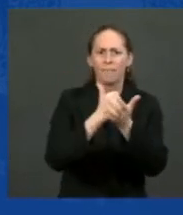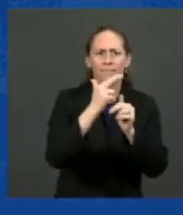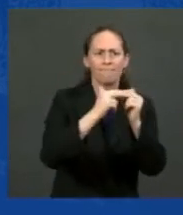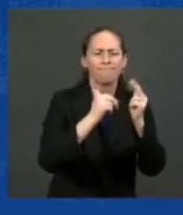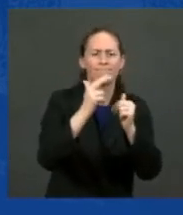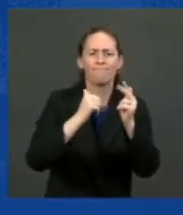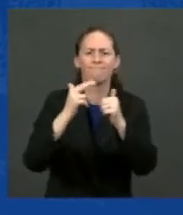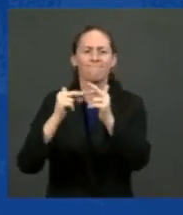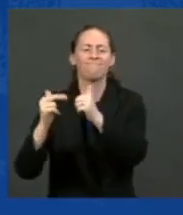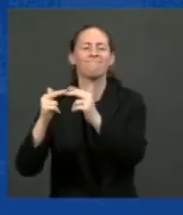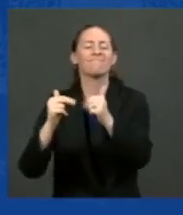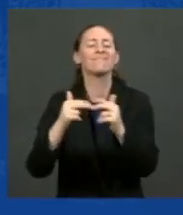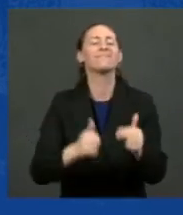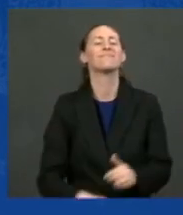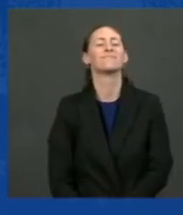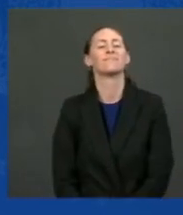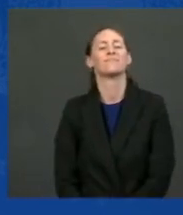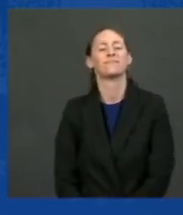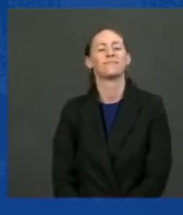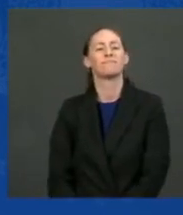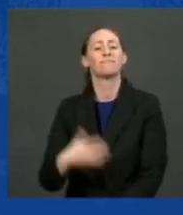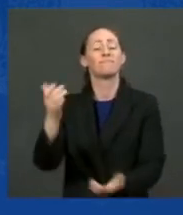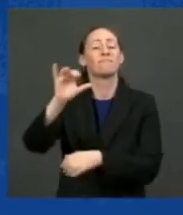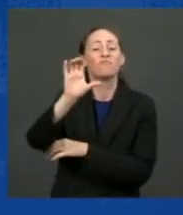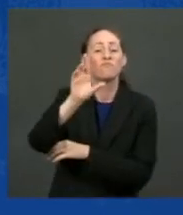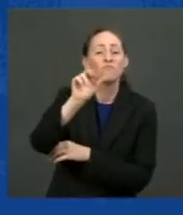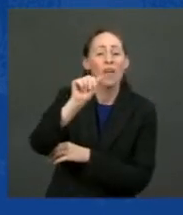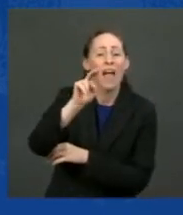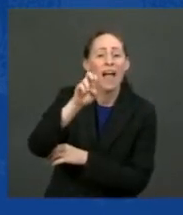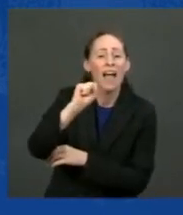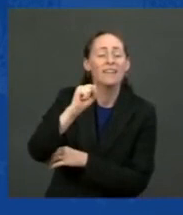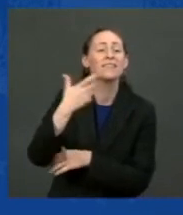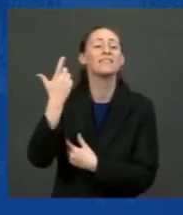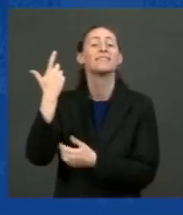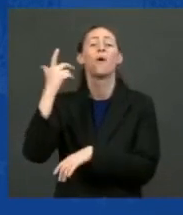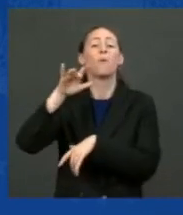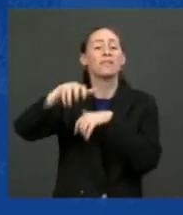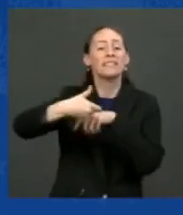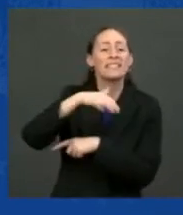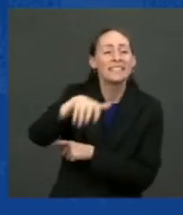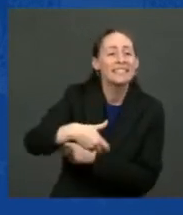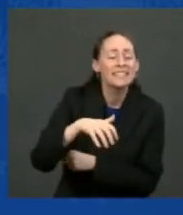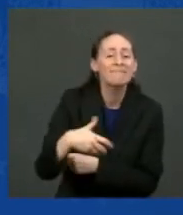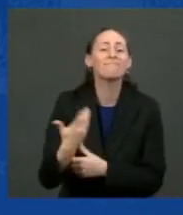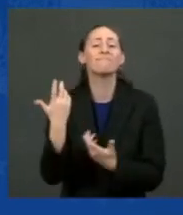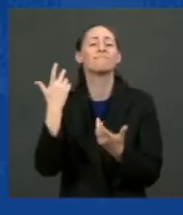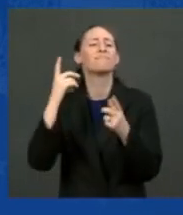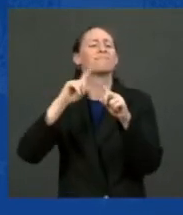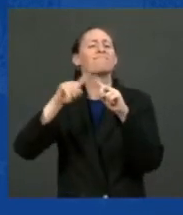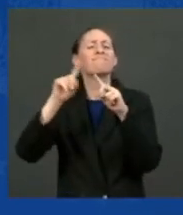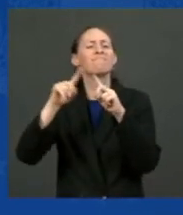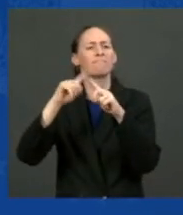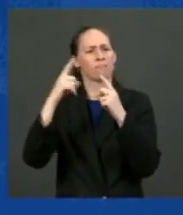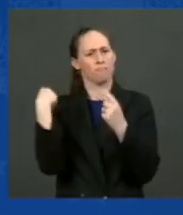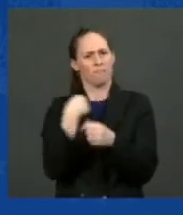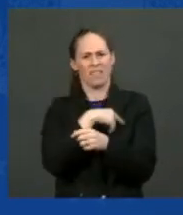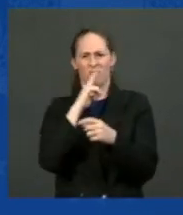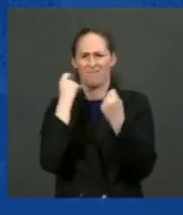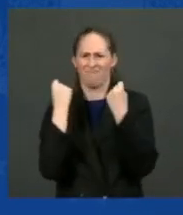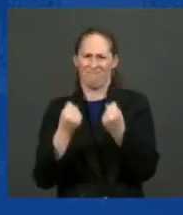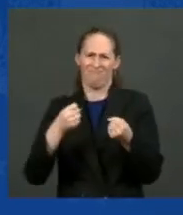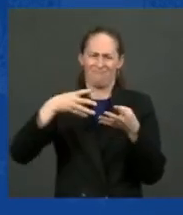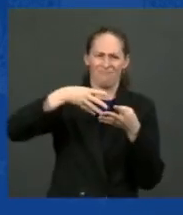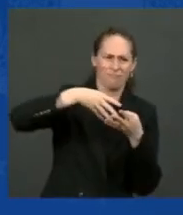dozers, trucks, excavators, and countless other equipment that is building infrastructure daily. Building infrastructure